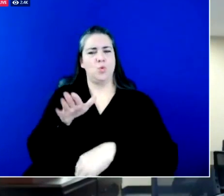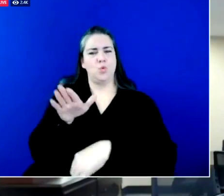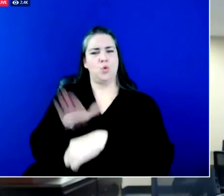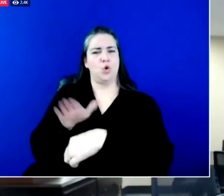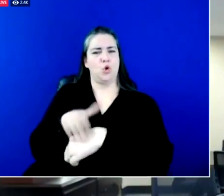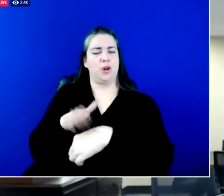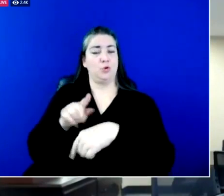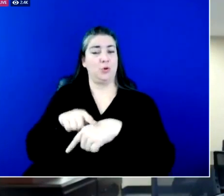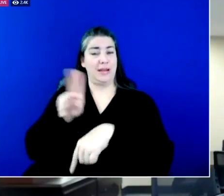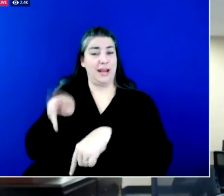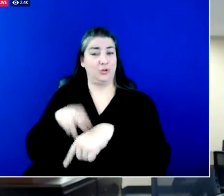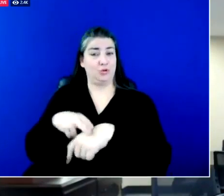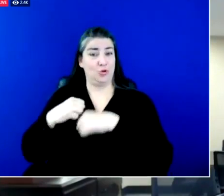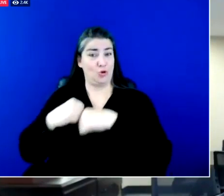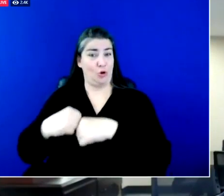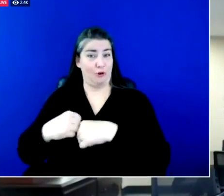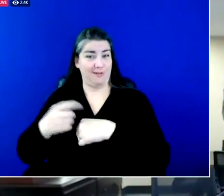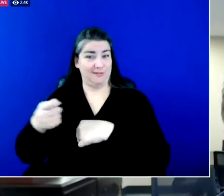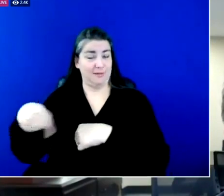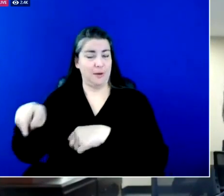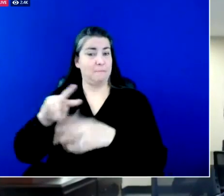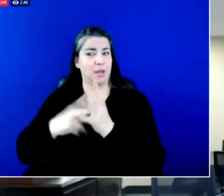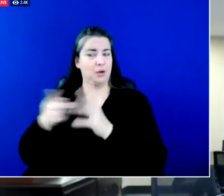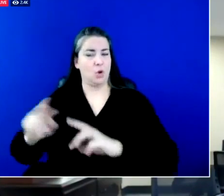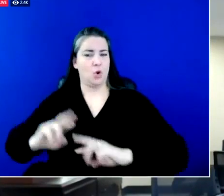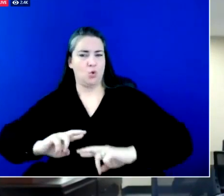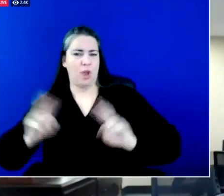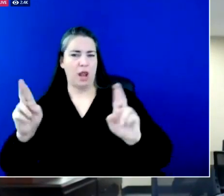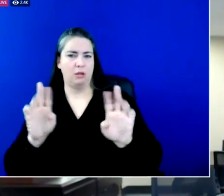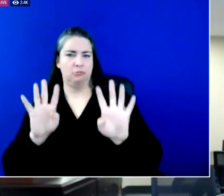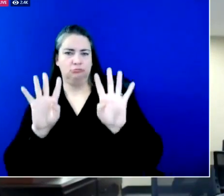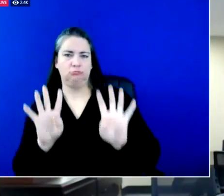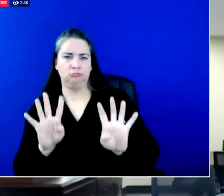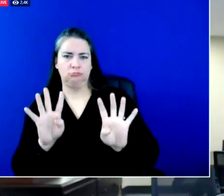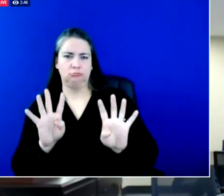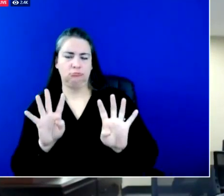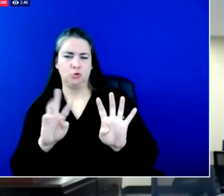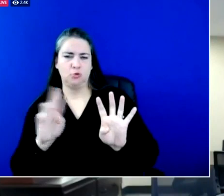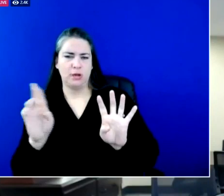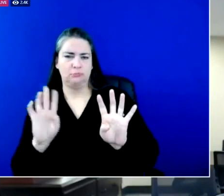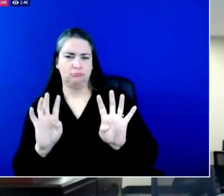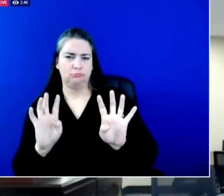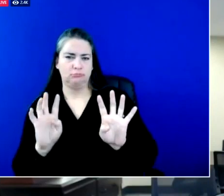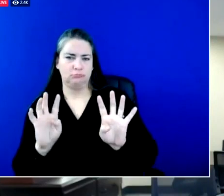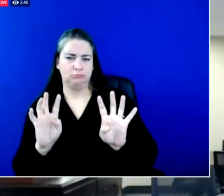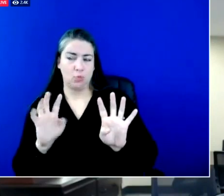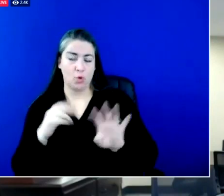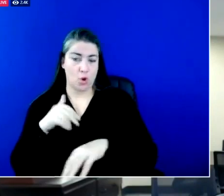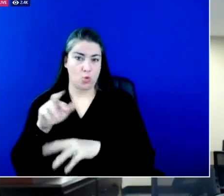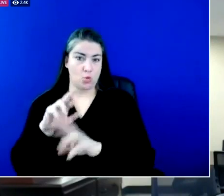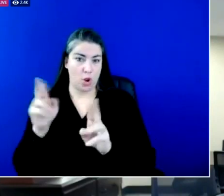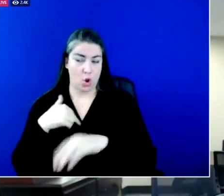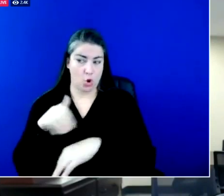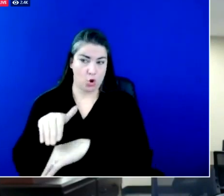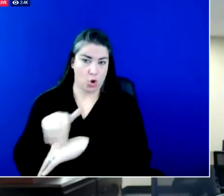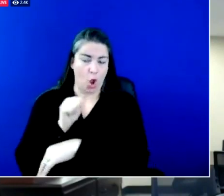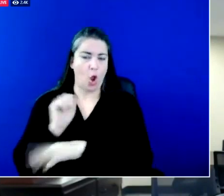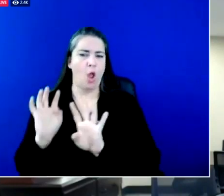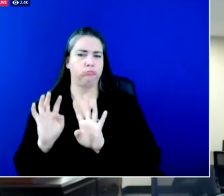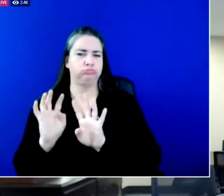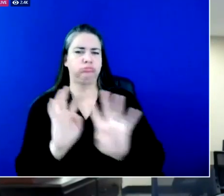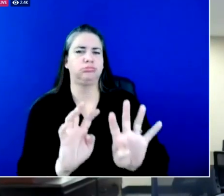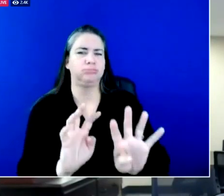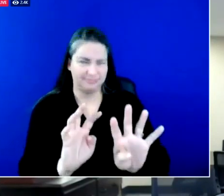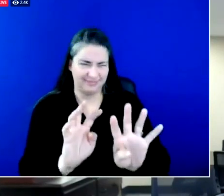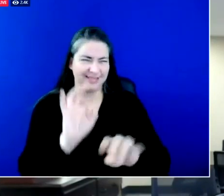partners they were put on high alert um actually uh the day before the storm impacted uh we